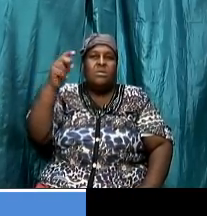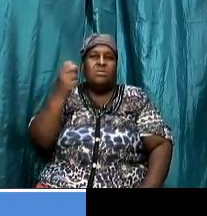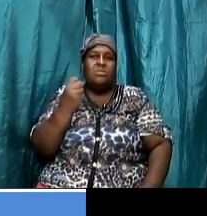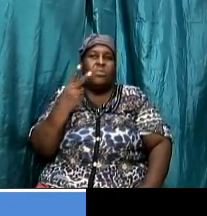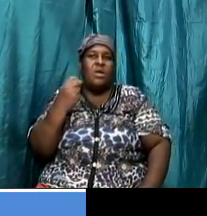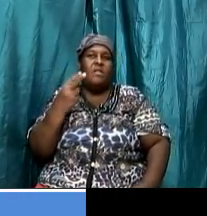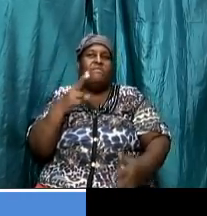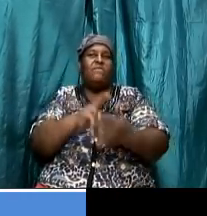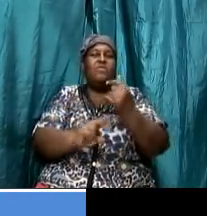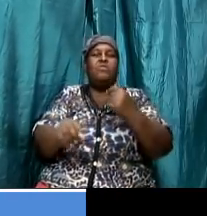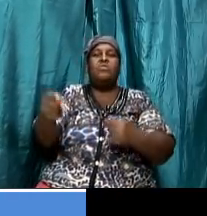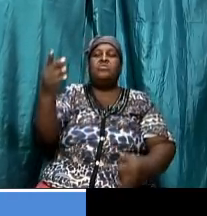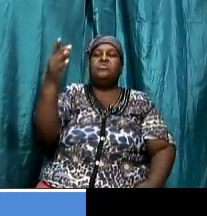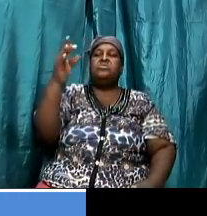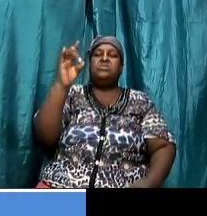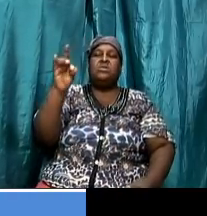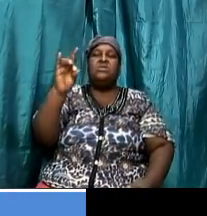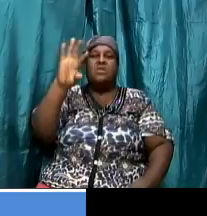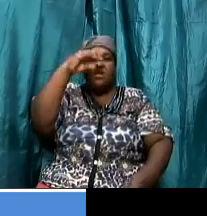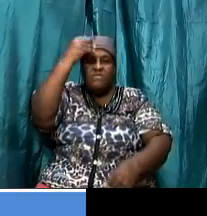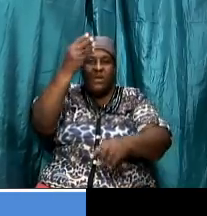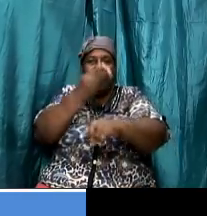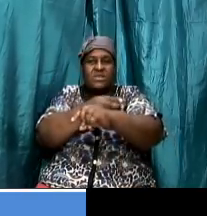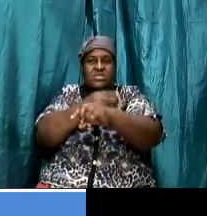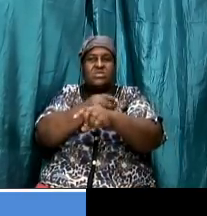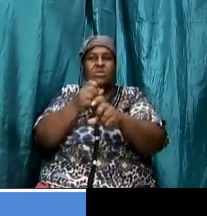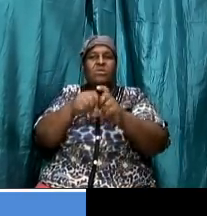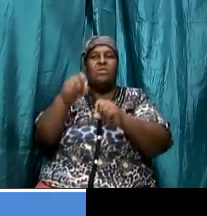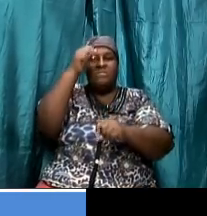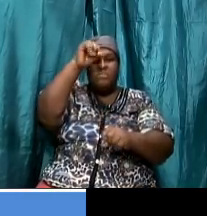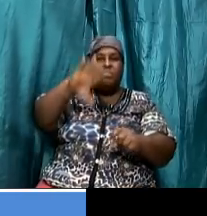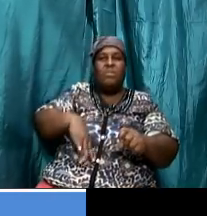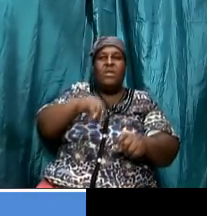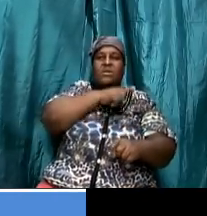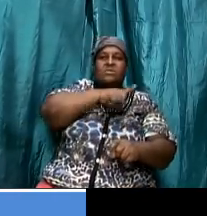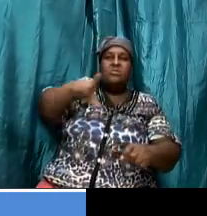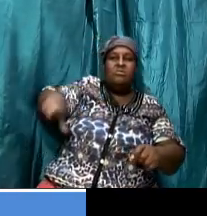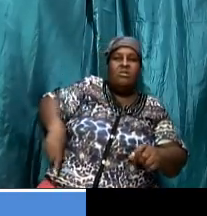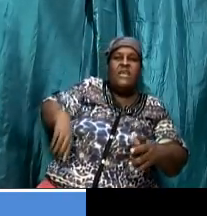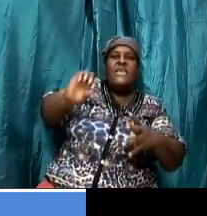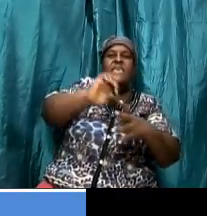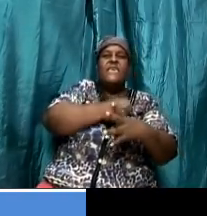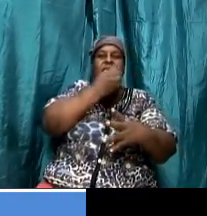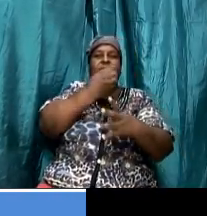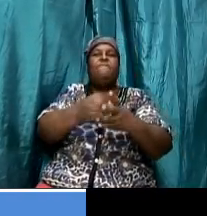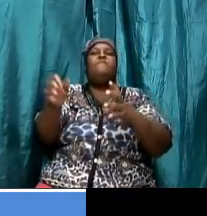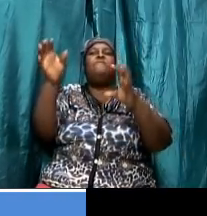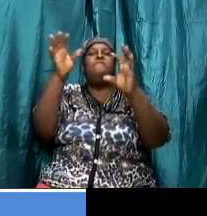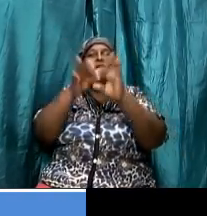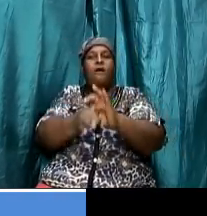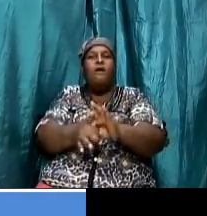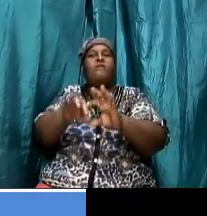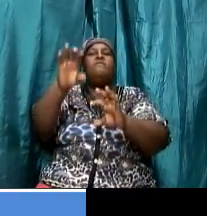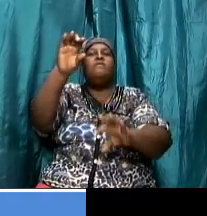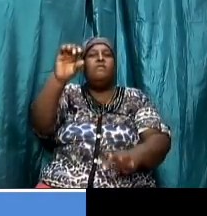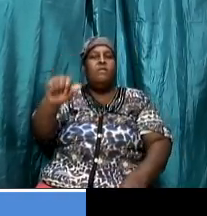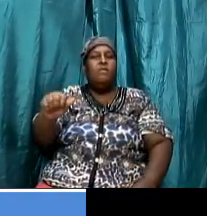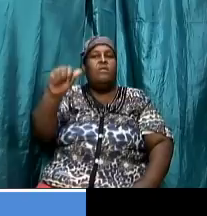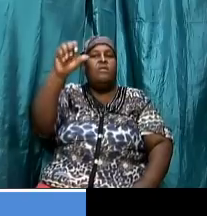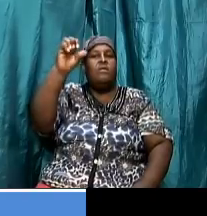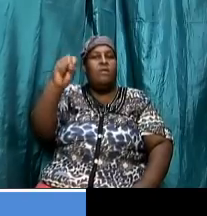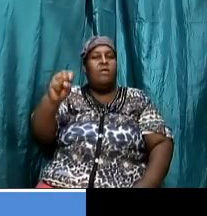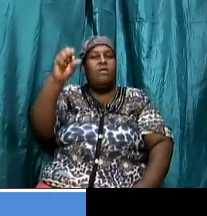the bible says for the son of man is lord even off the sabbath day